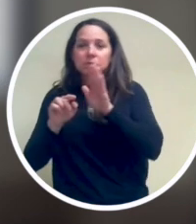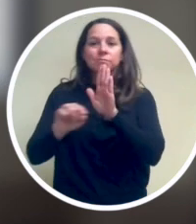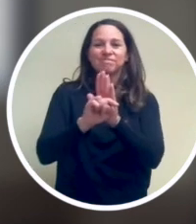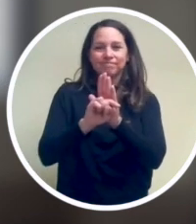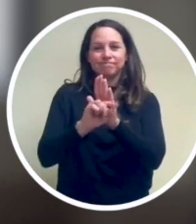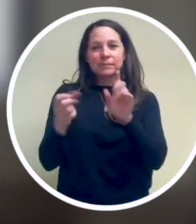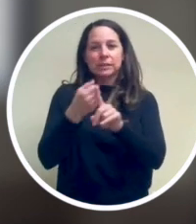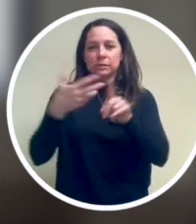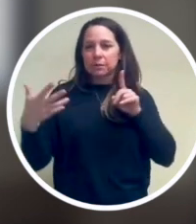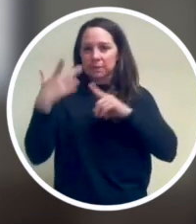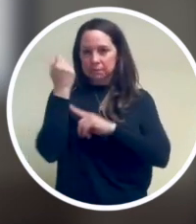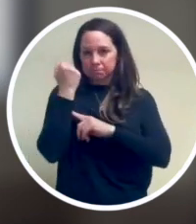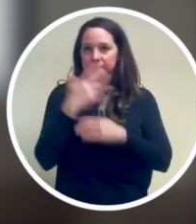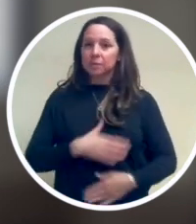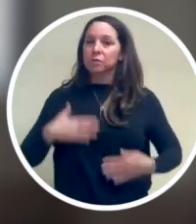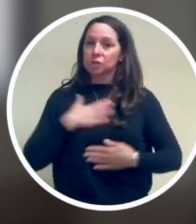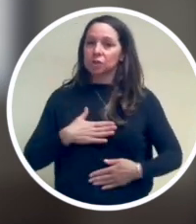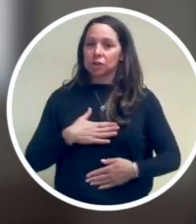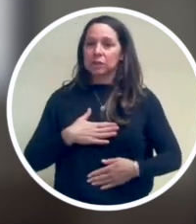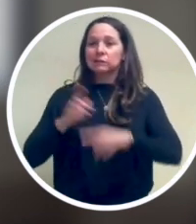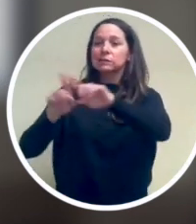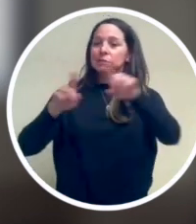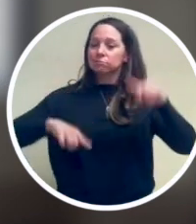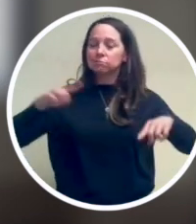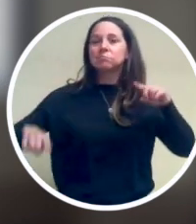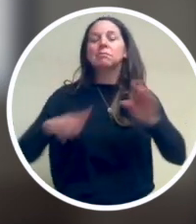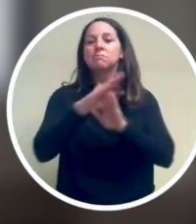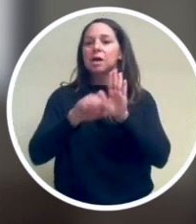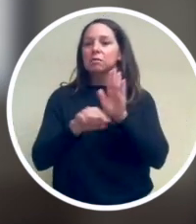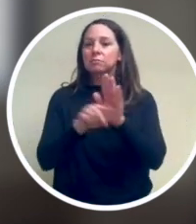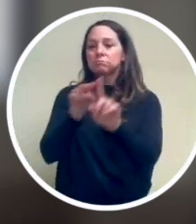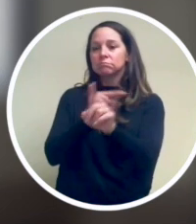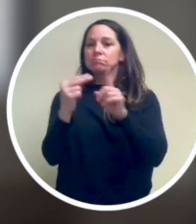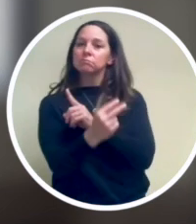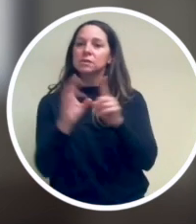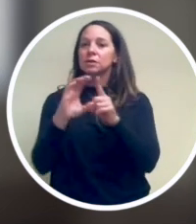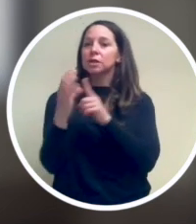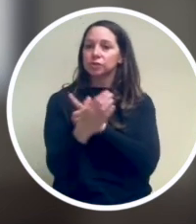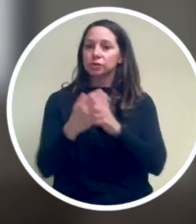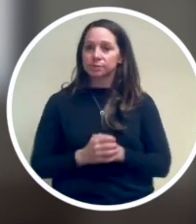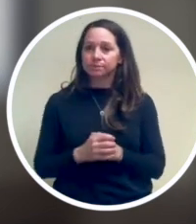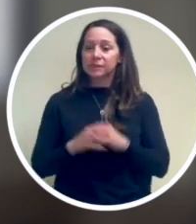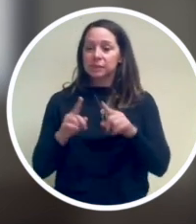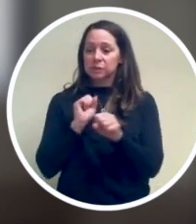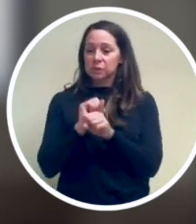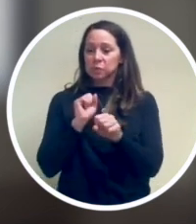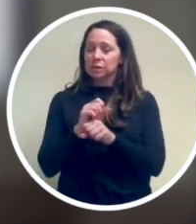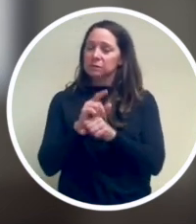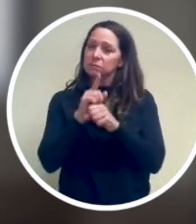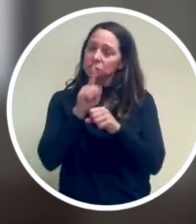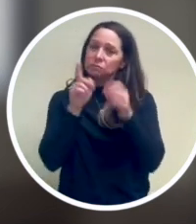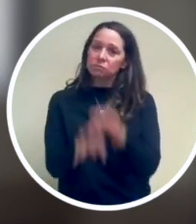and expand their understanding and appreciation of different backgrounds, viewpoints, and cultures. While this work